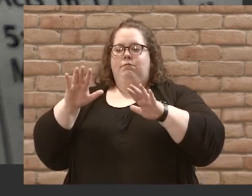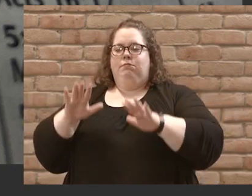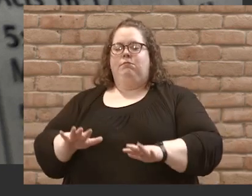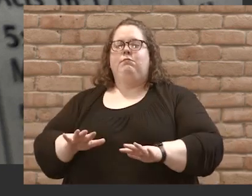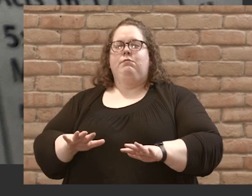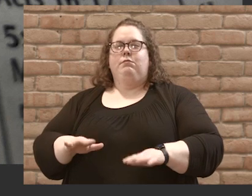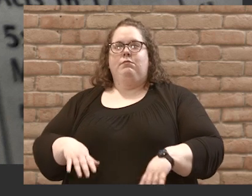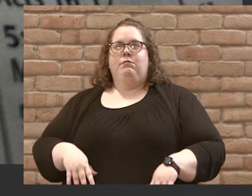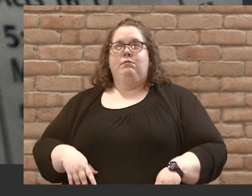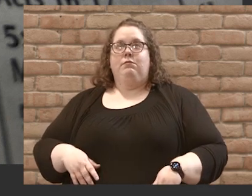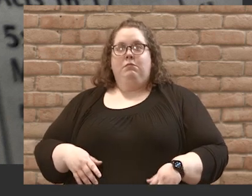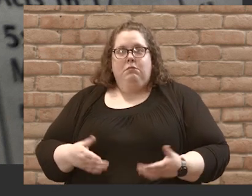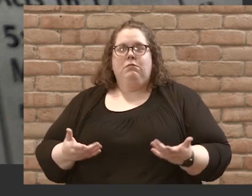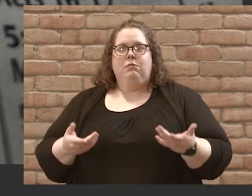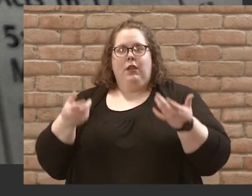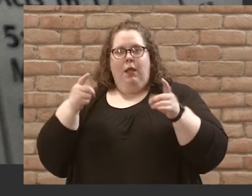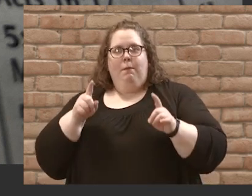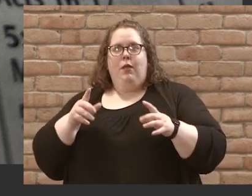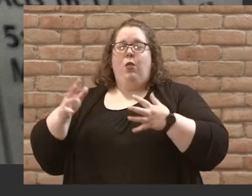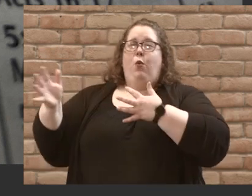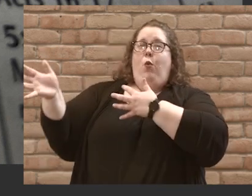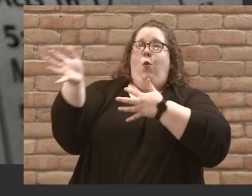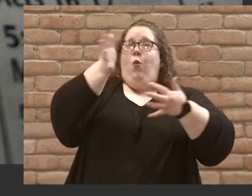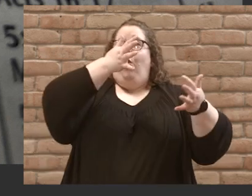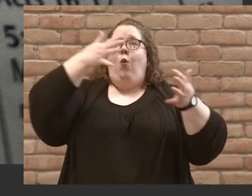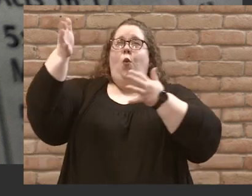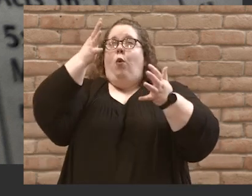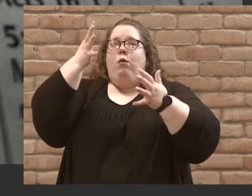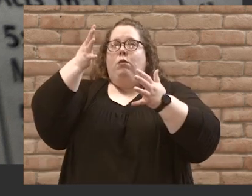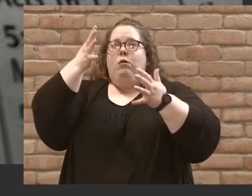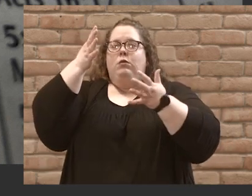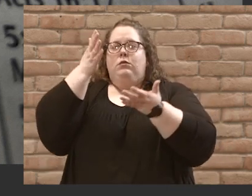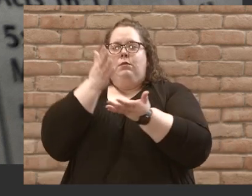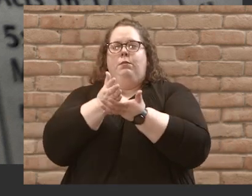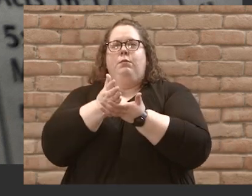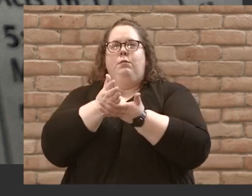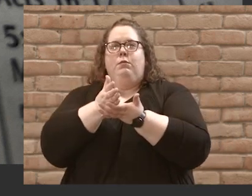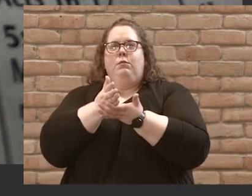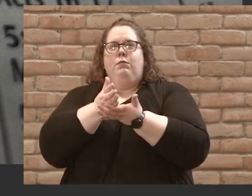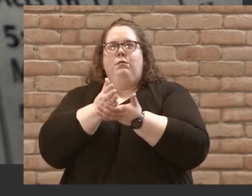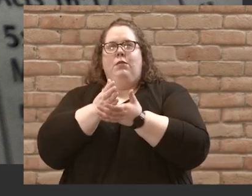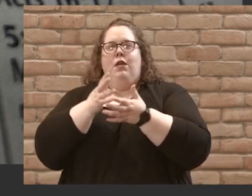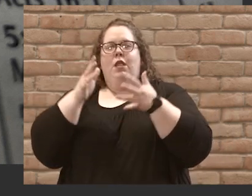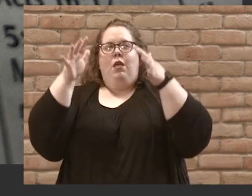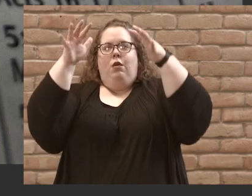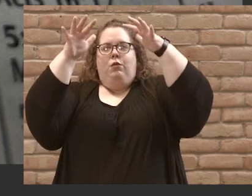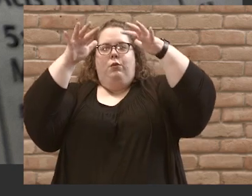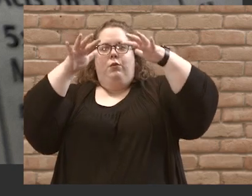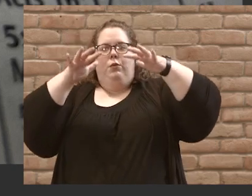Suddenly, the wind stopped, and there was a great calm.